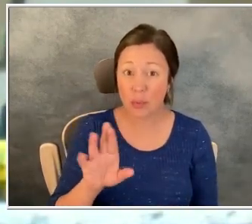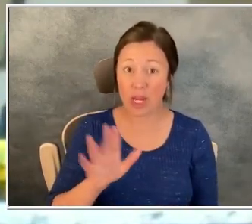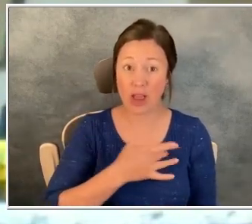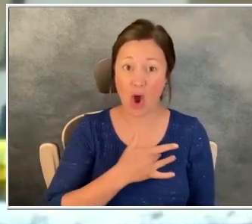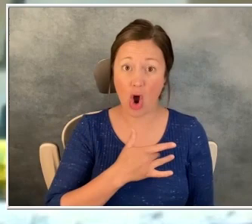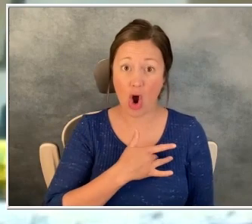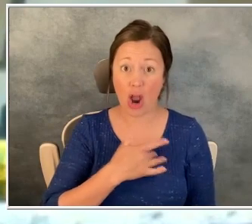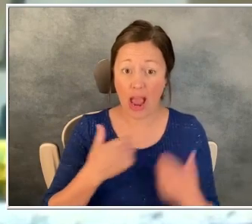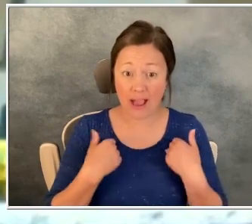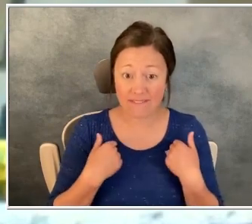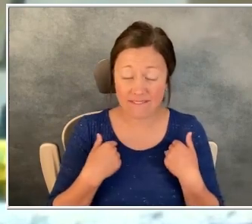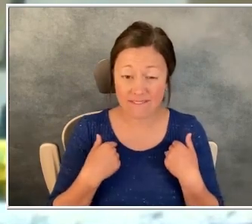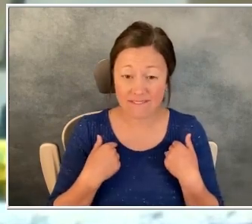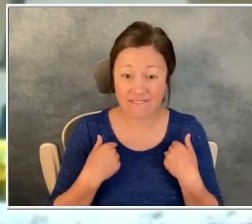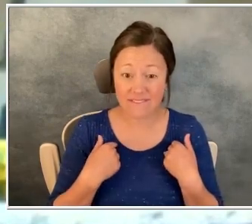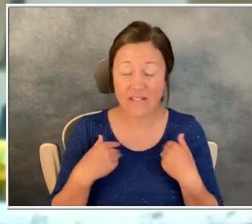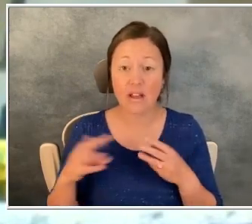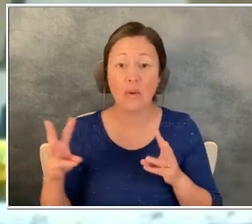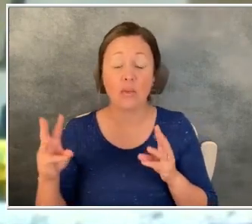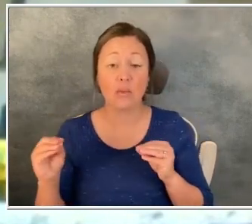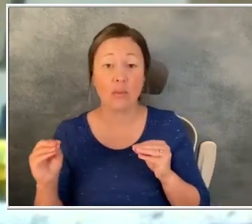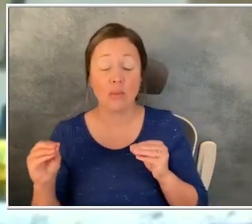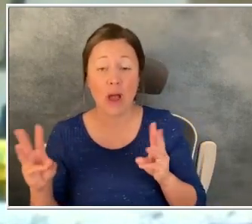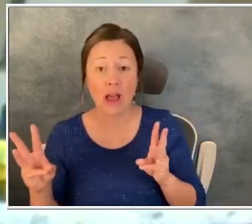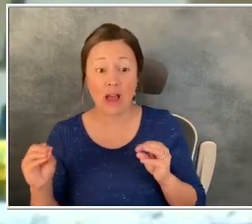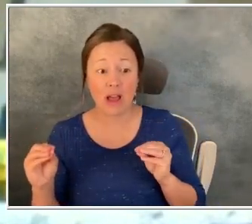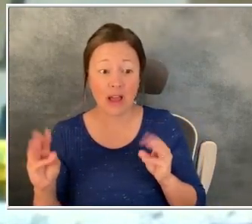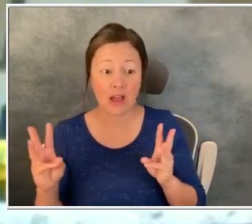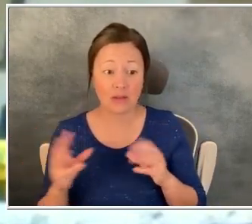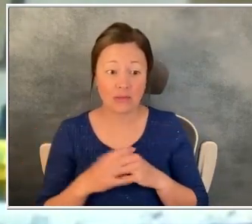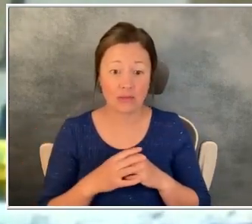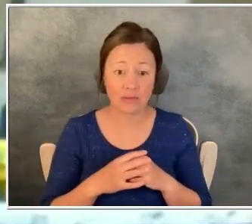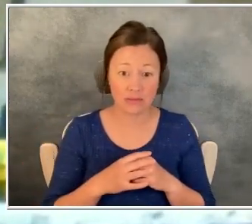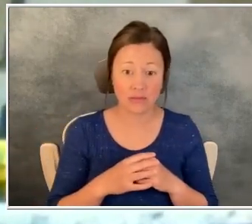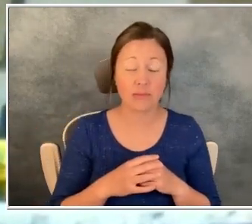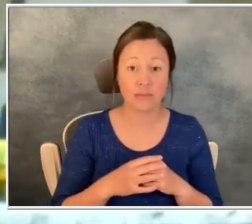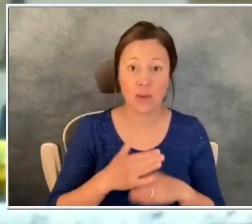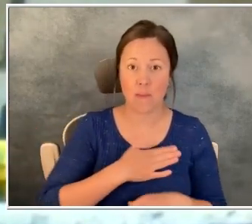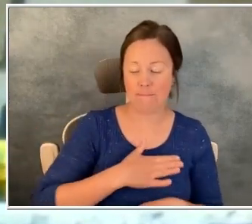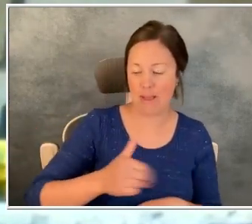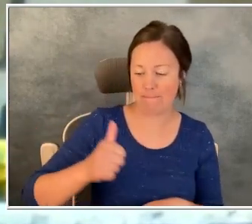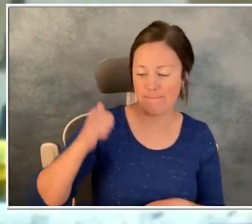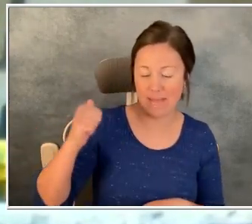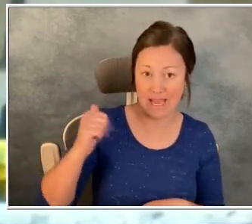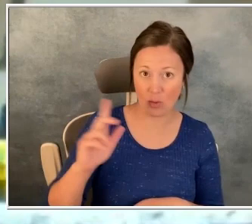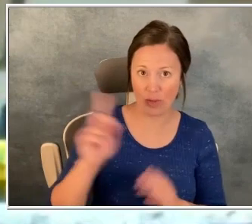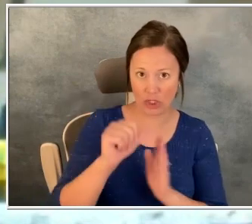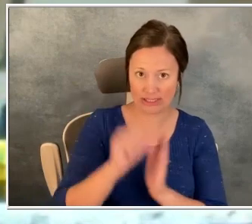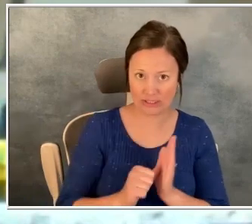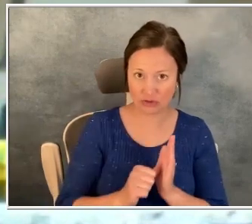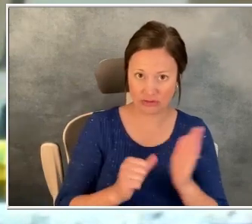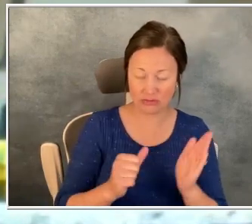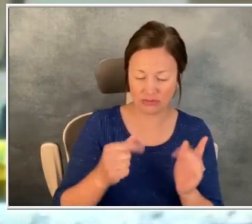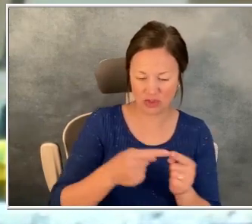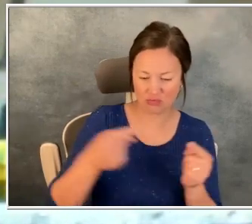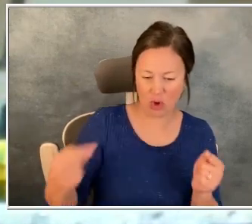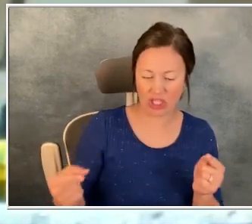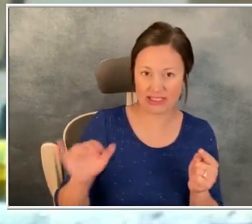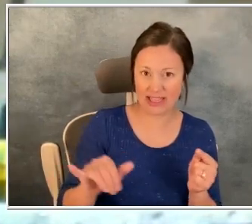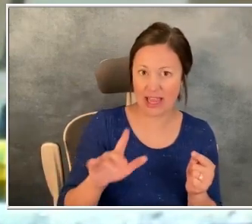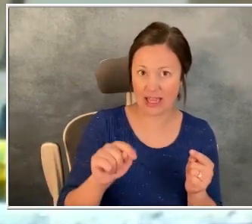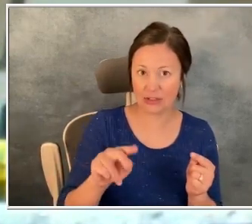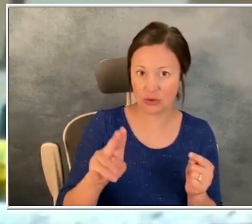which is kind of right, right across from where my incision was on my back. Um, but it was